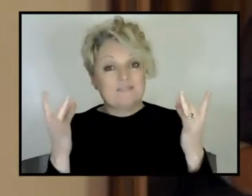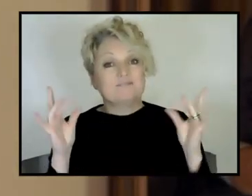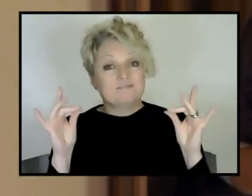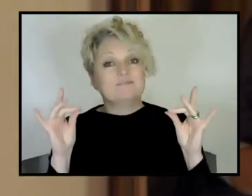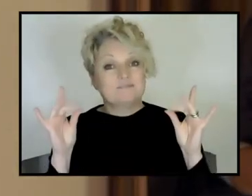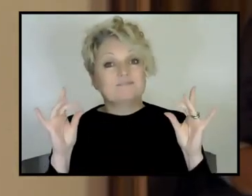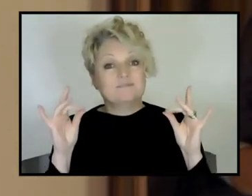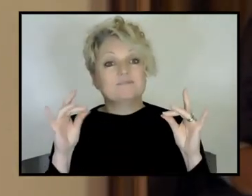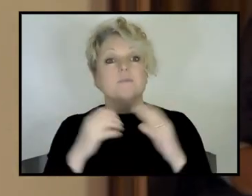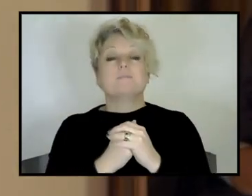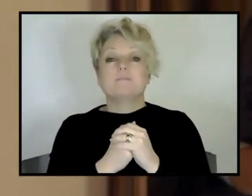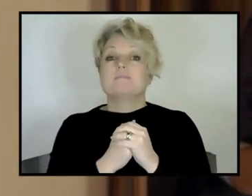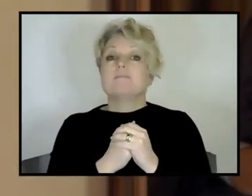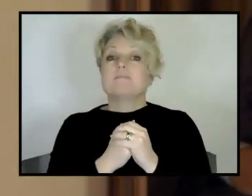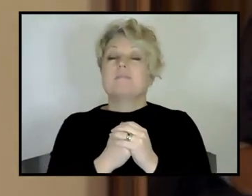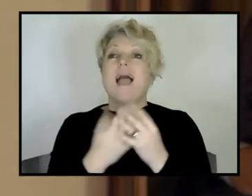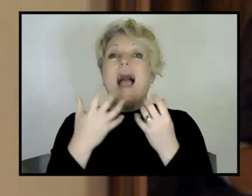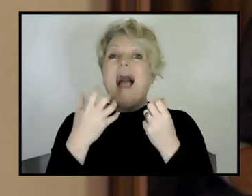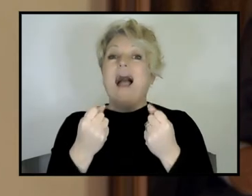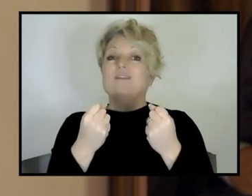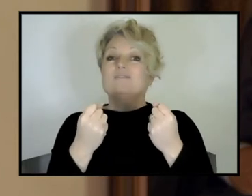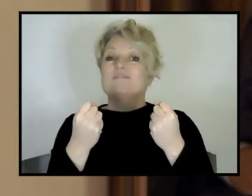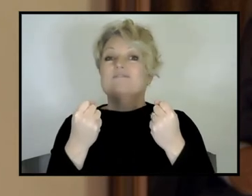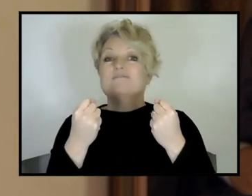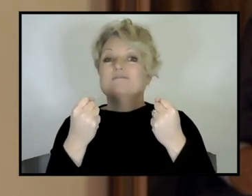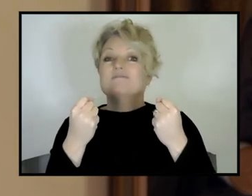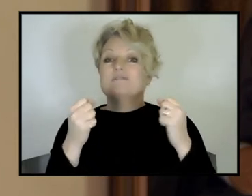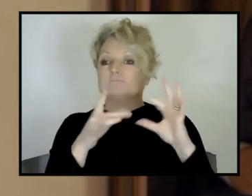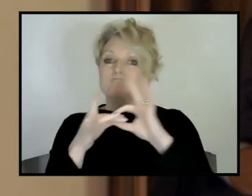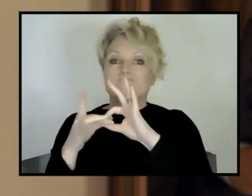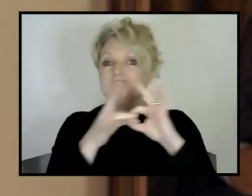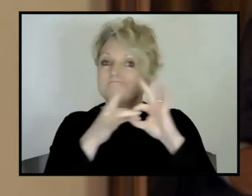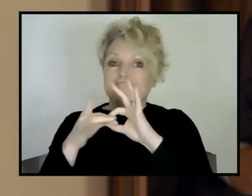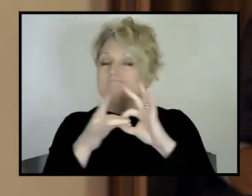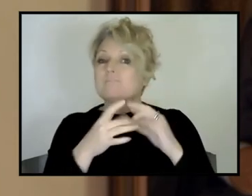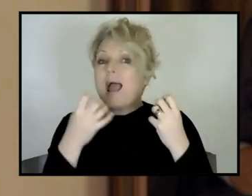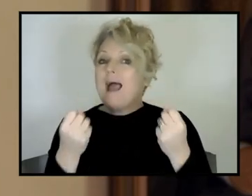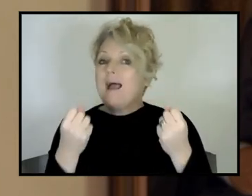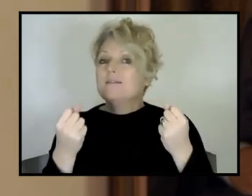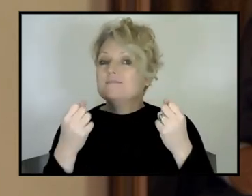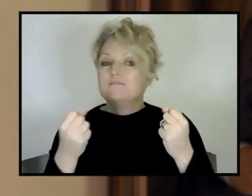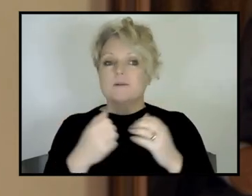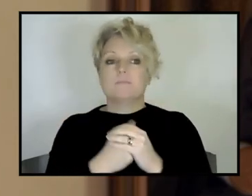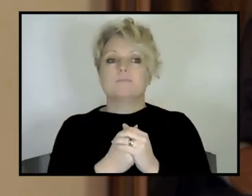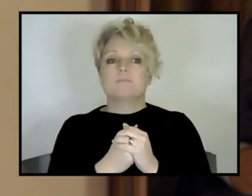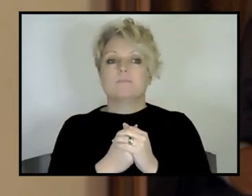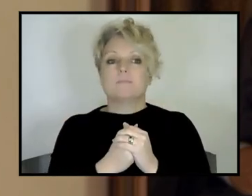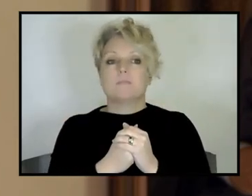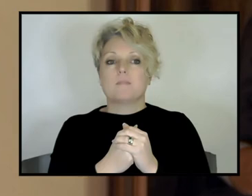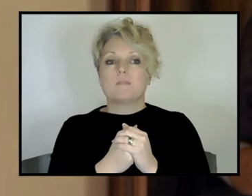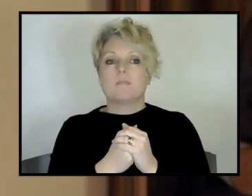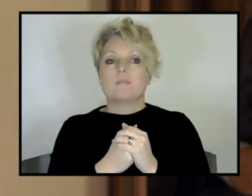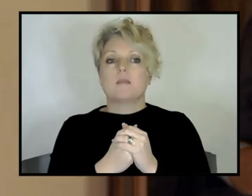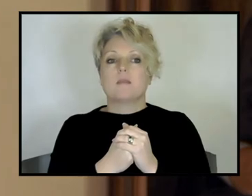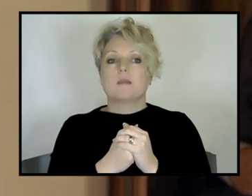I think there are parallels, yes. Um, but I suspect that the, the, uh, implications of resistance